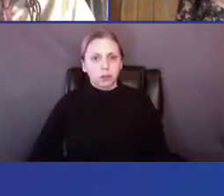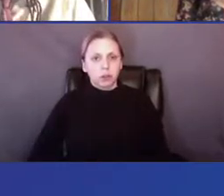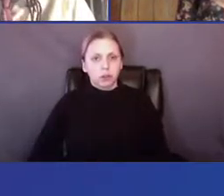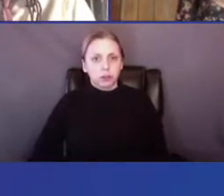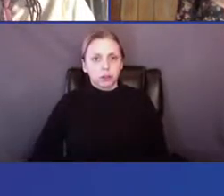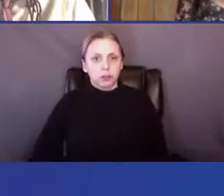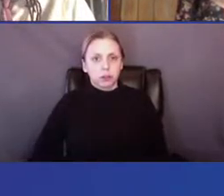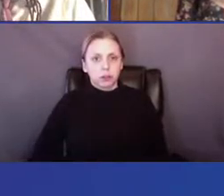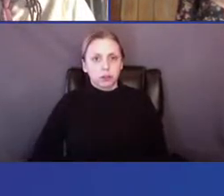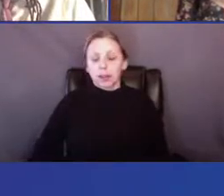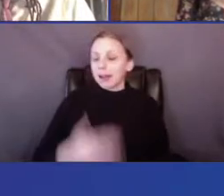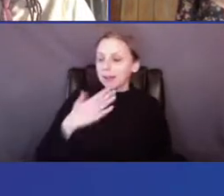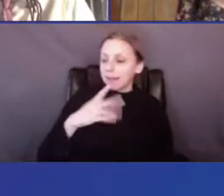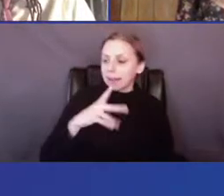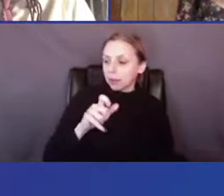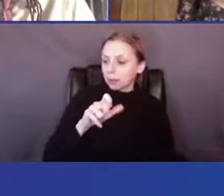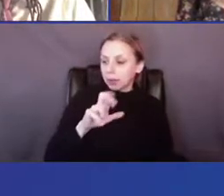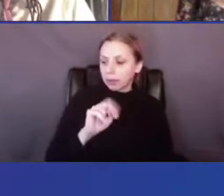Thank you, Karen.